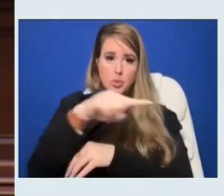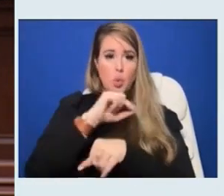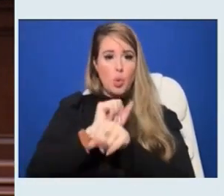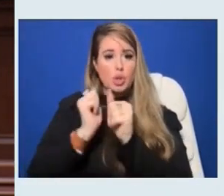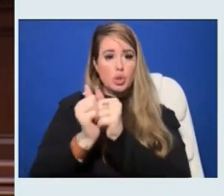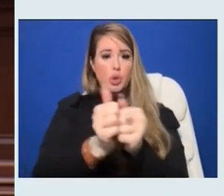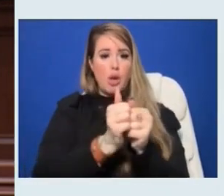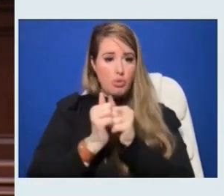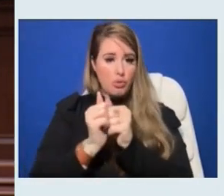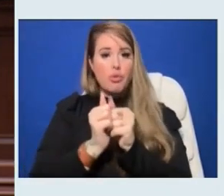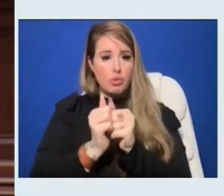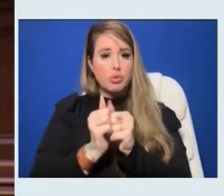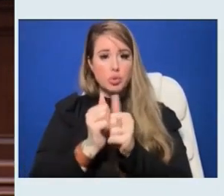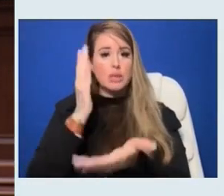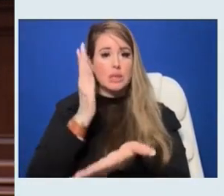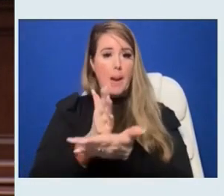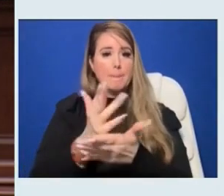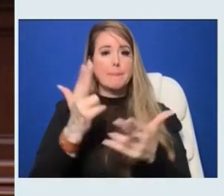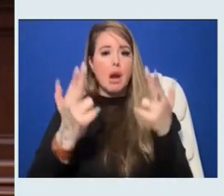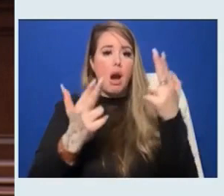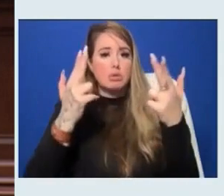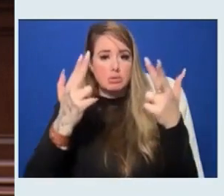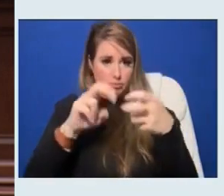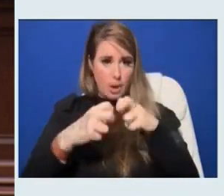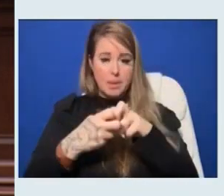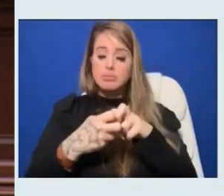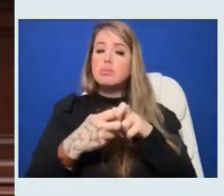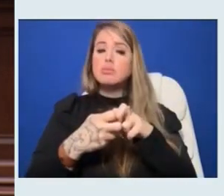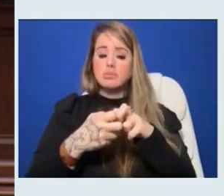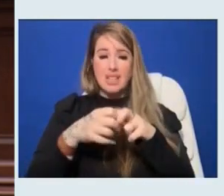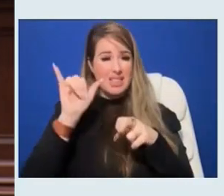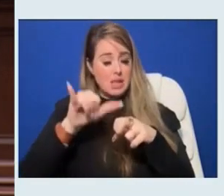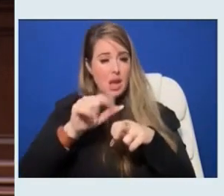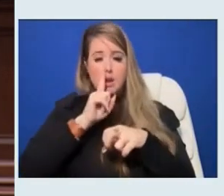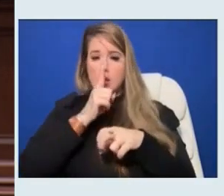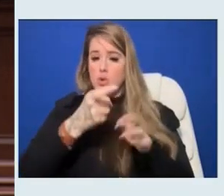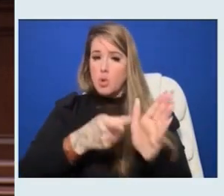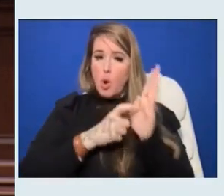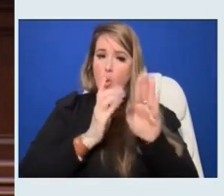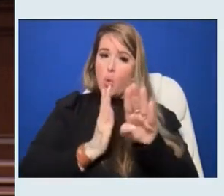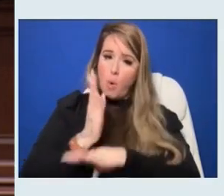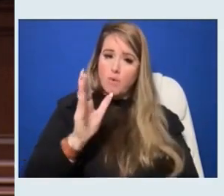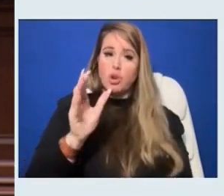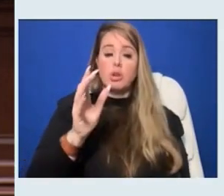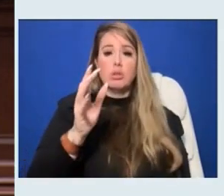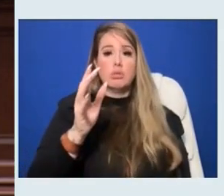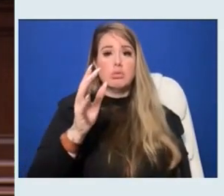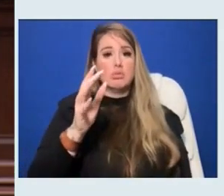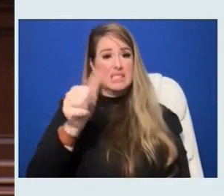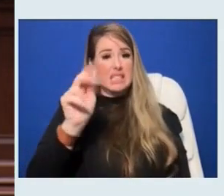interdiction. That effort took over 10,000 illegal guns off our streets.